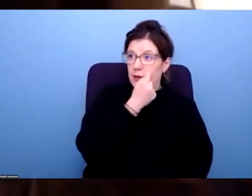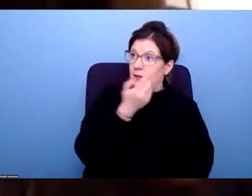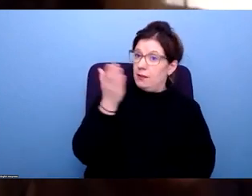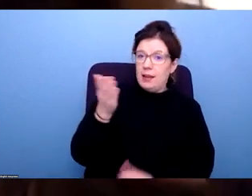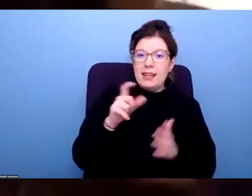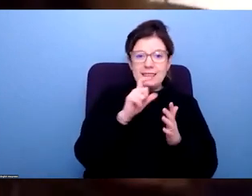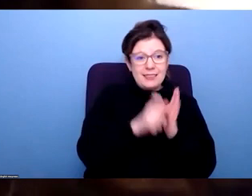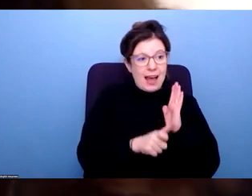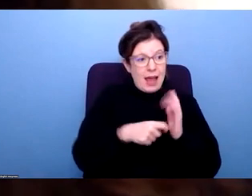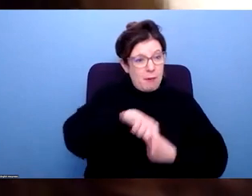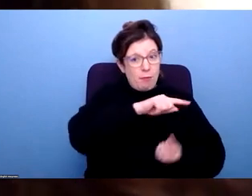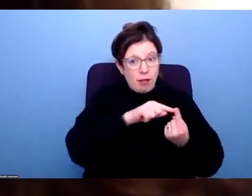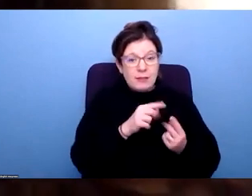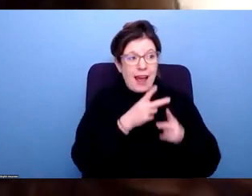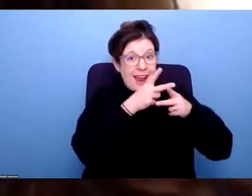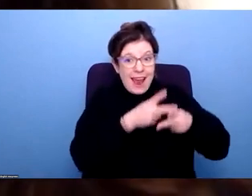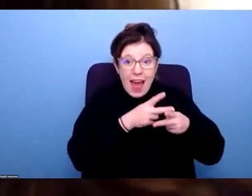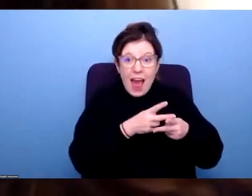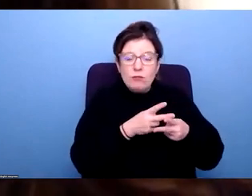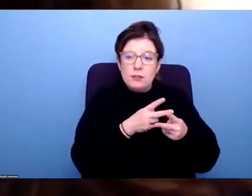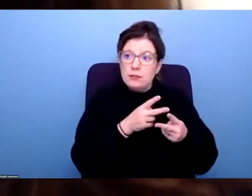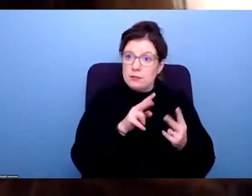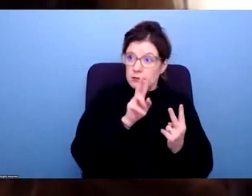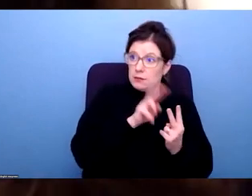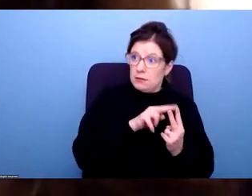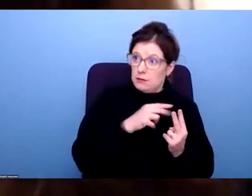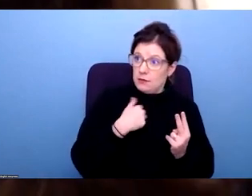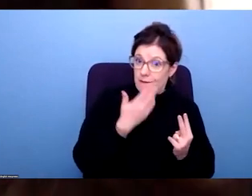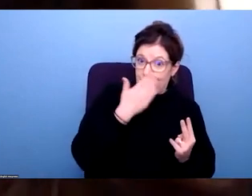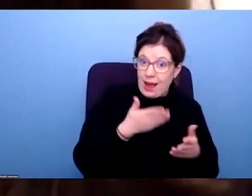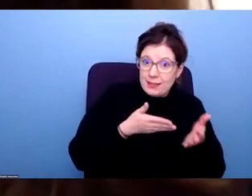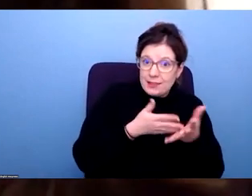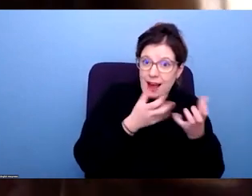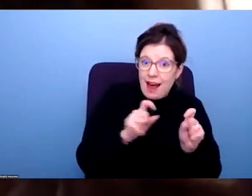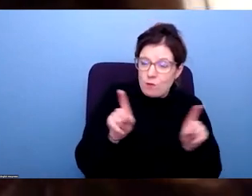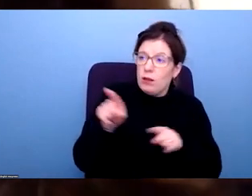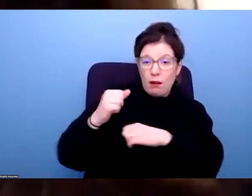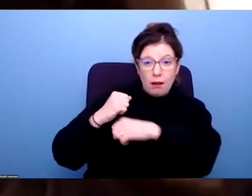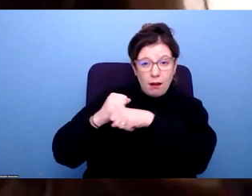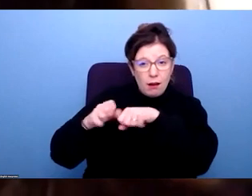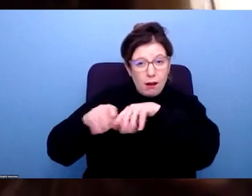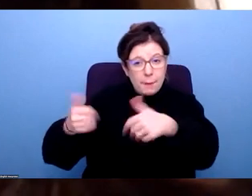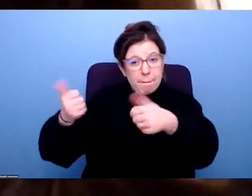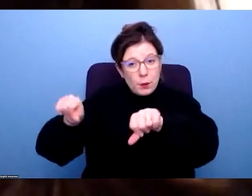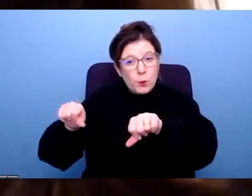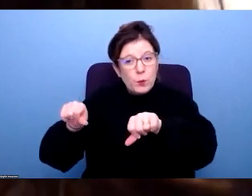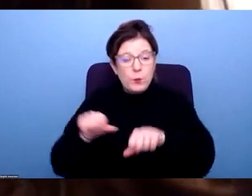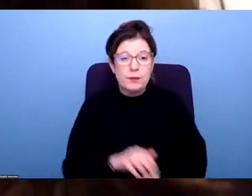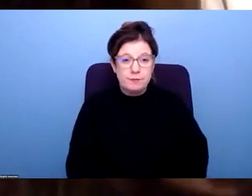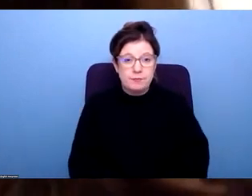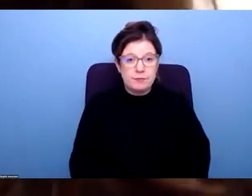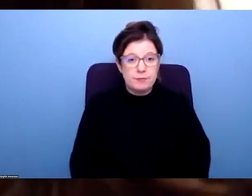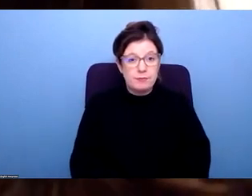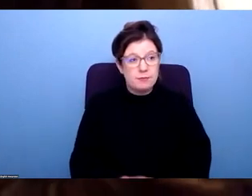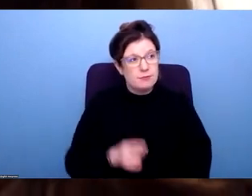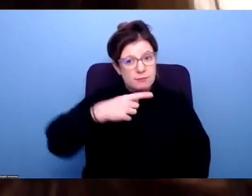people and carers face. And I guess what I wanted to do is for us to think about we're on this call to talk about